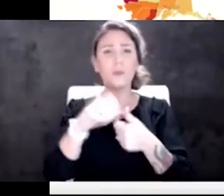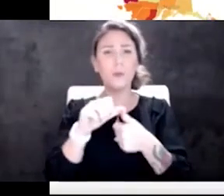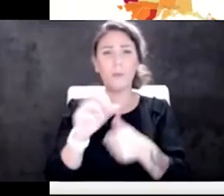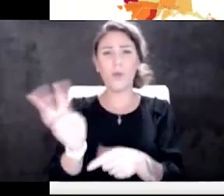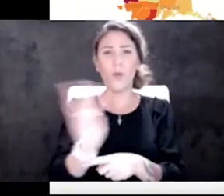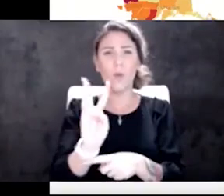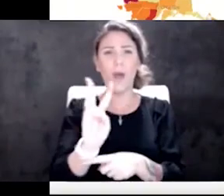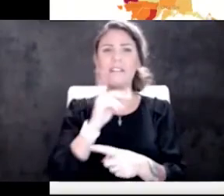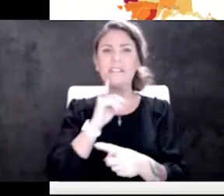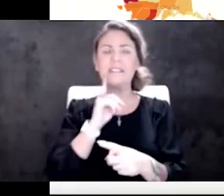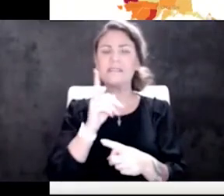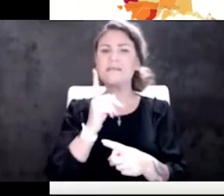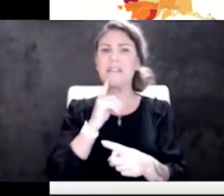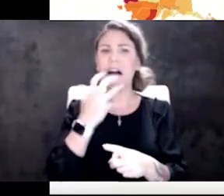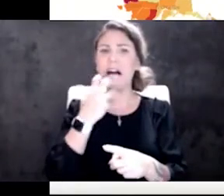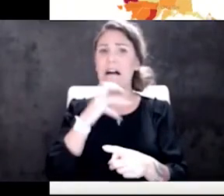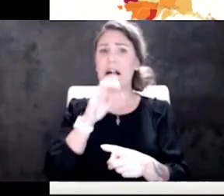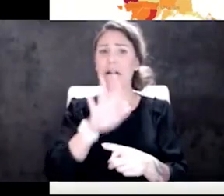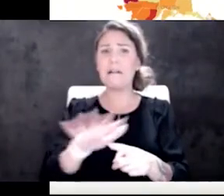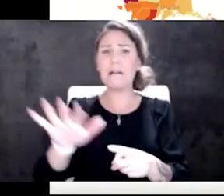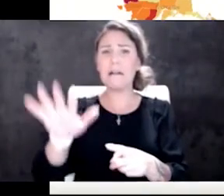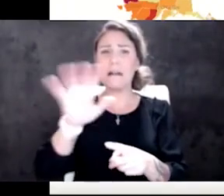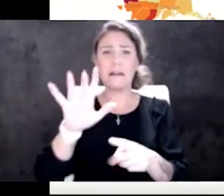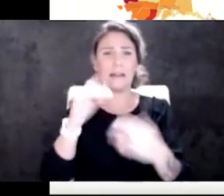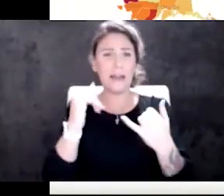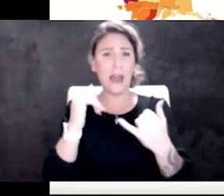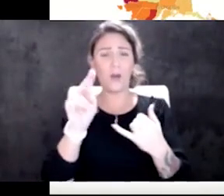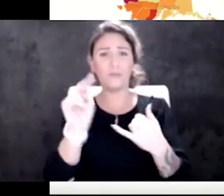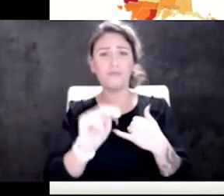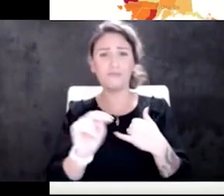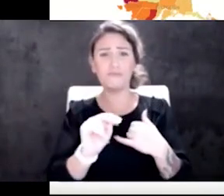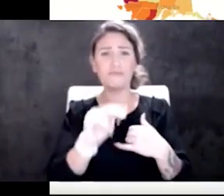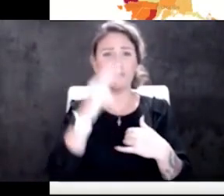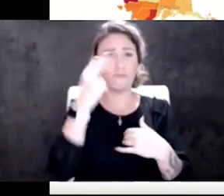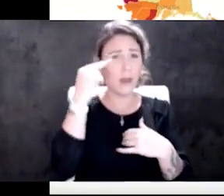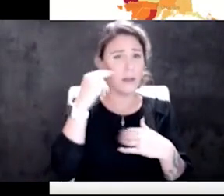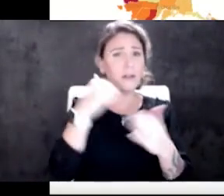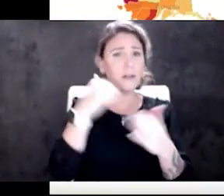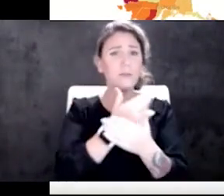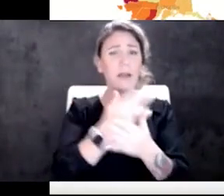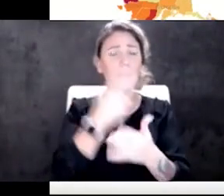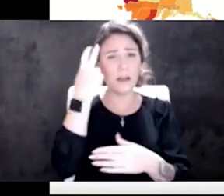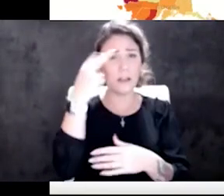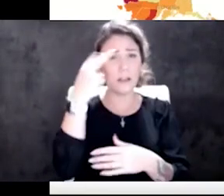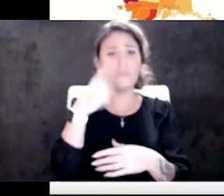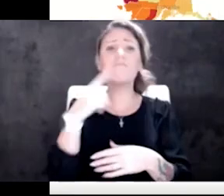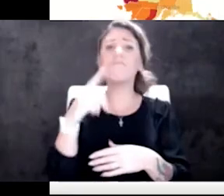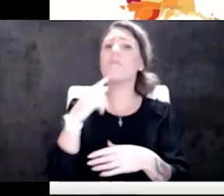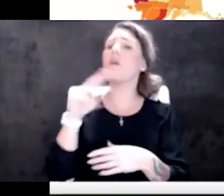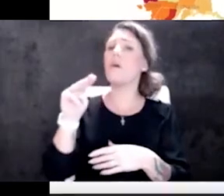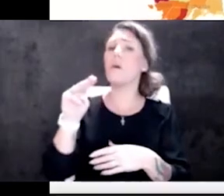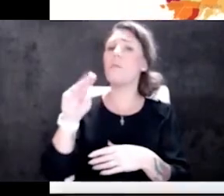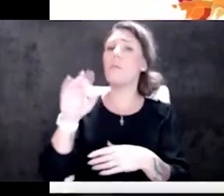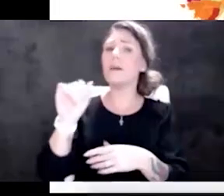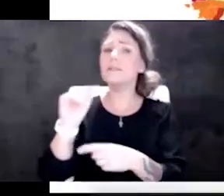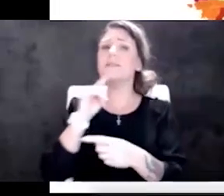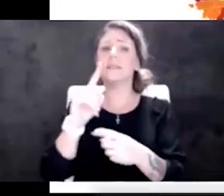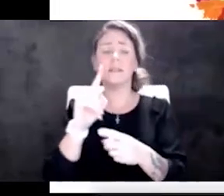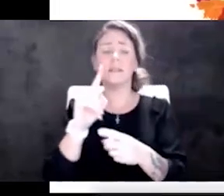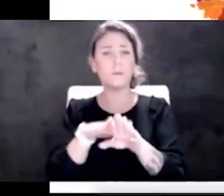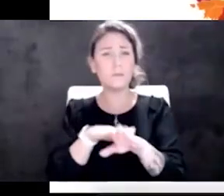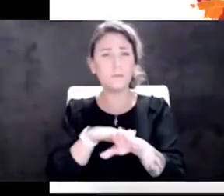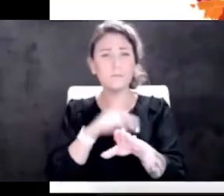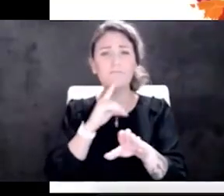and now it's settling down into New Mexico, Colorado, et cetera, calmed a little bit. Montana calmed down a little bit, but look at the north,